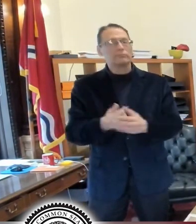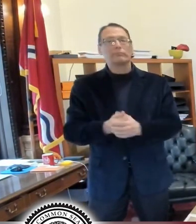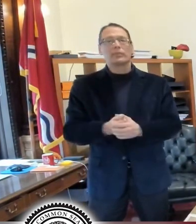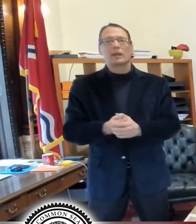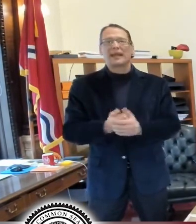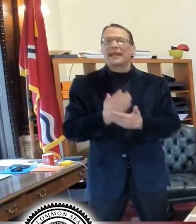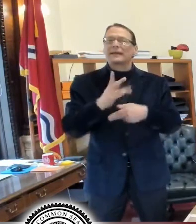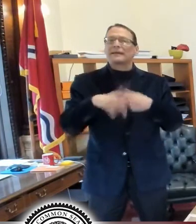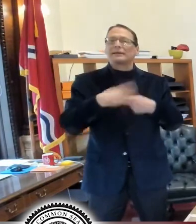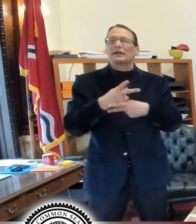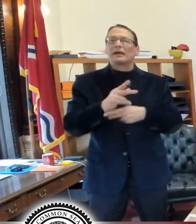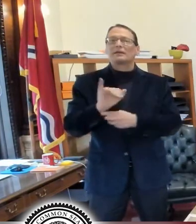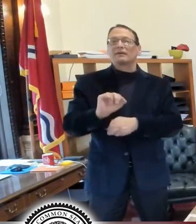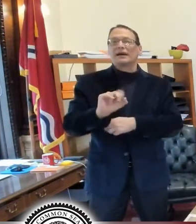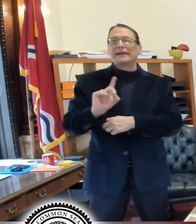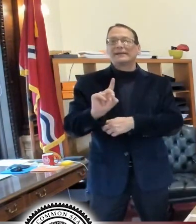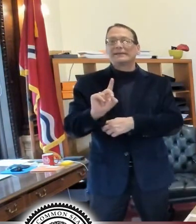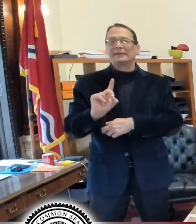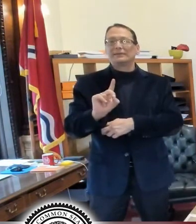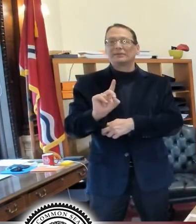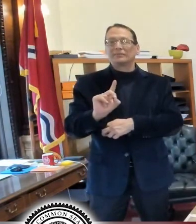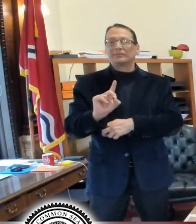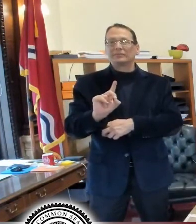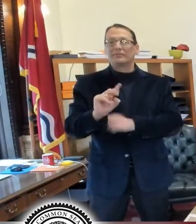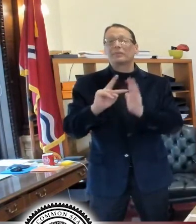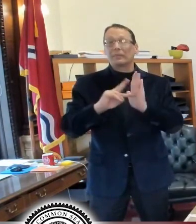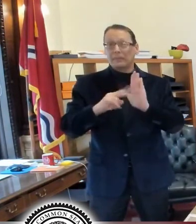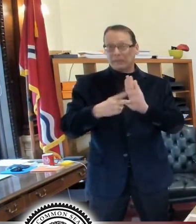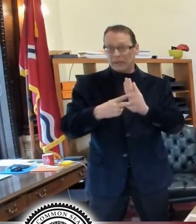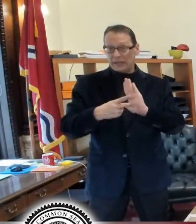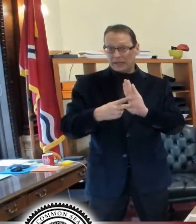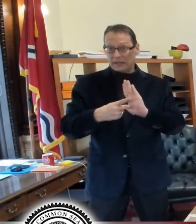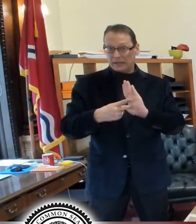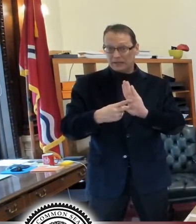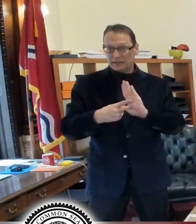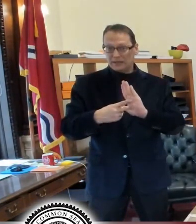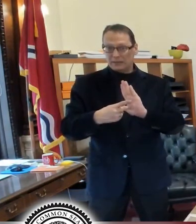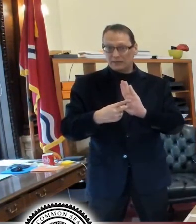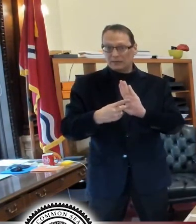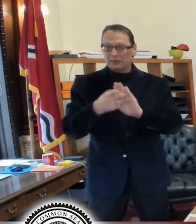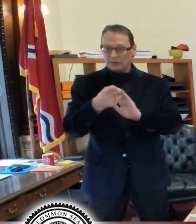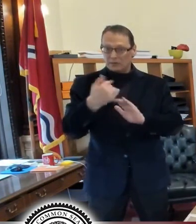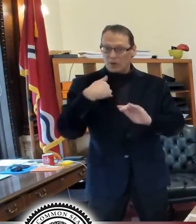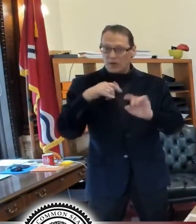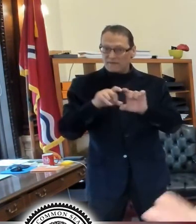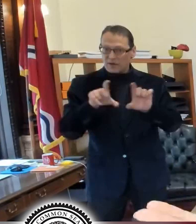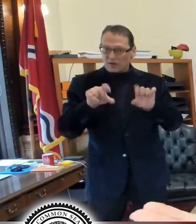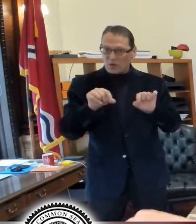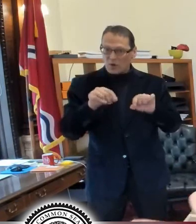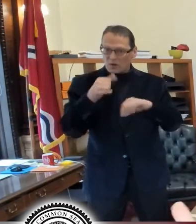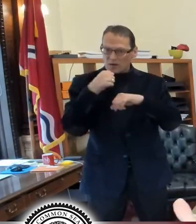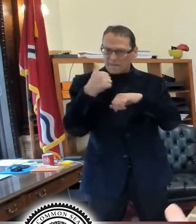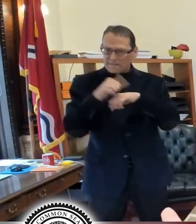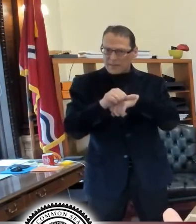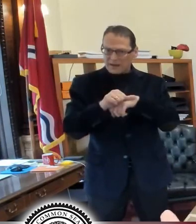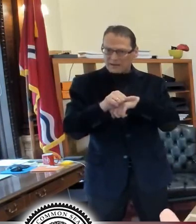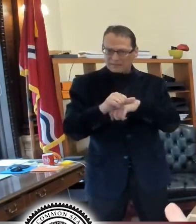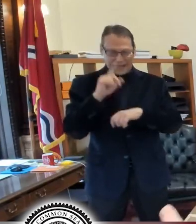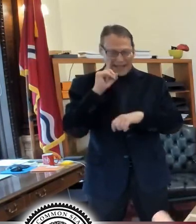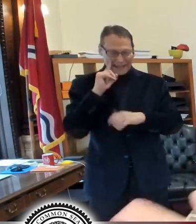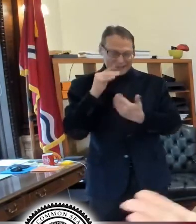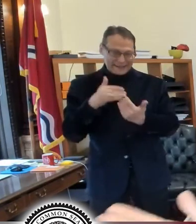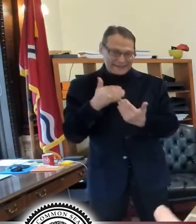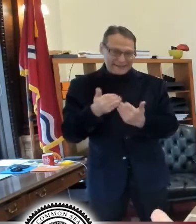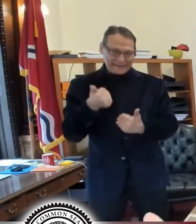Some form of identification, meaning, uh, you, you got a card in the mail. This is, I think the easiest thing to